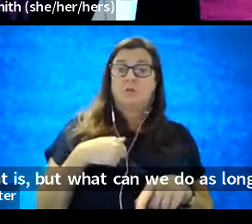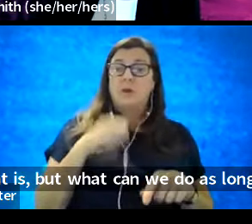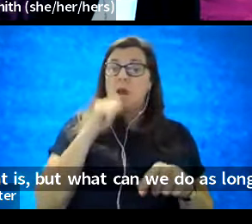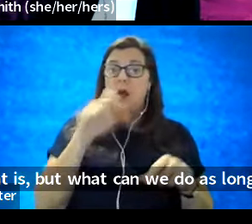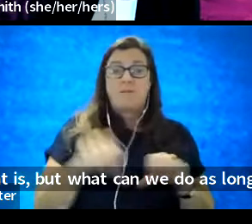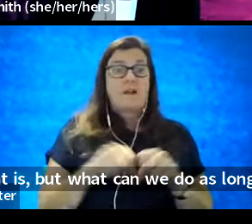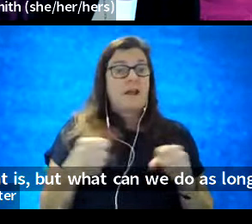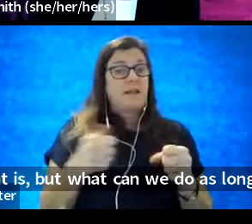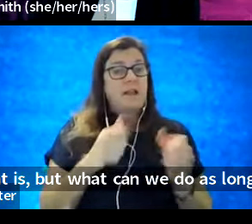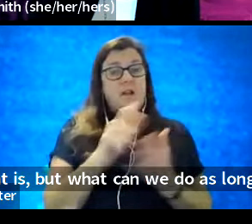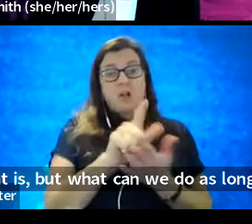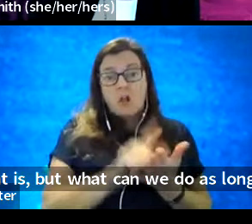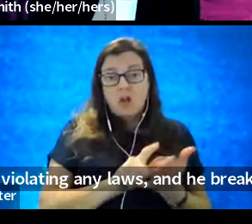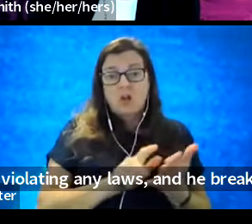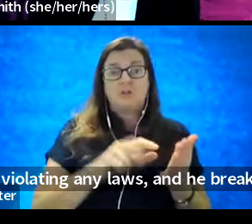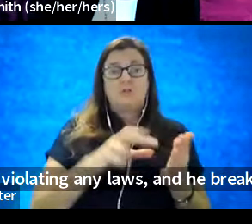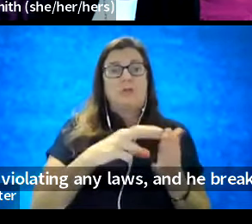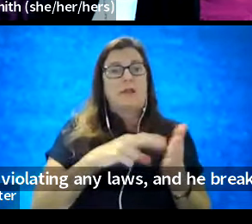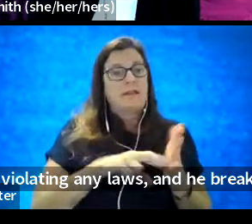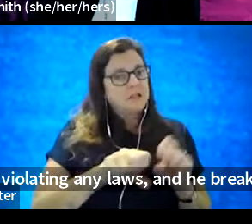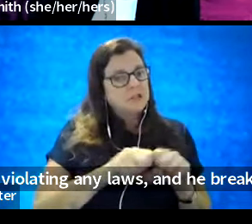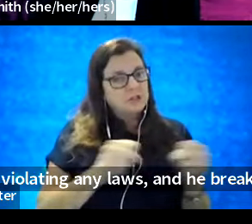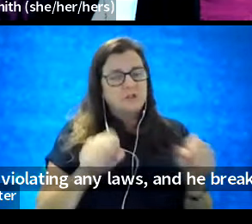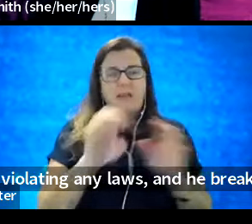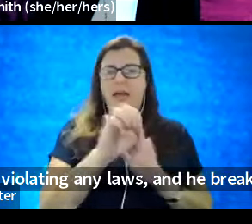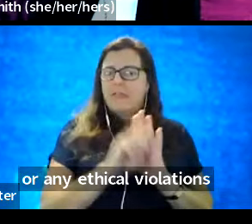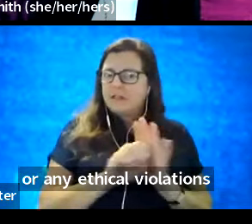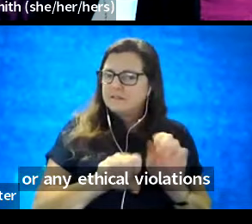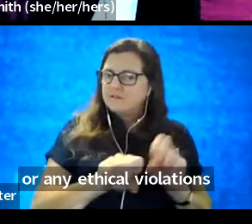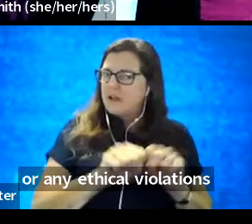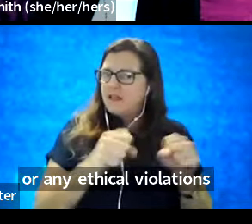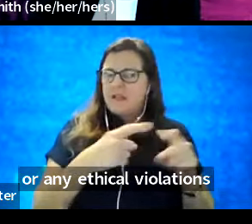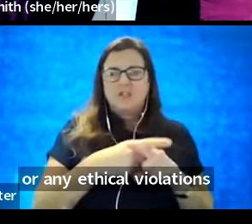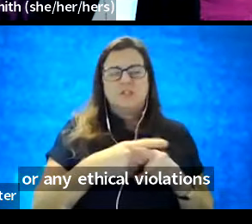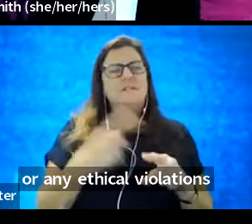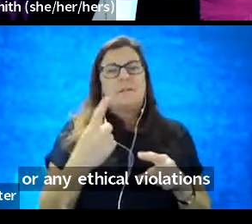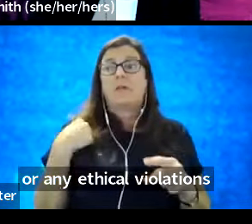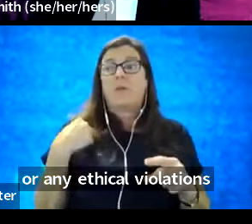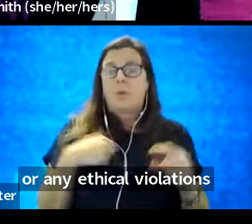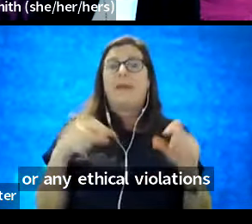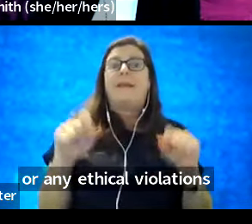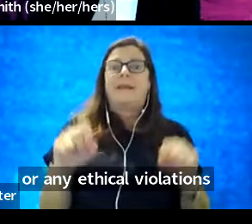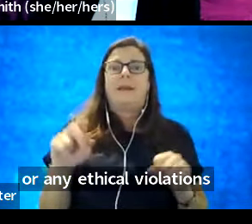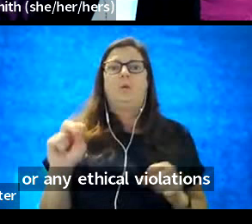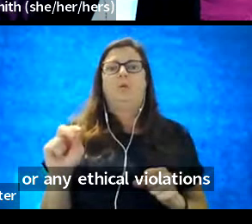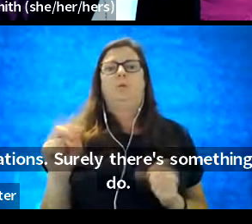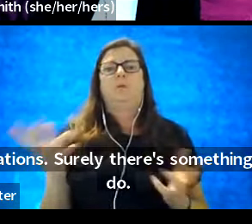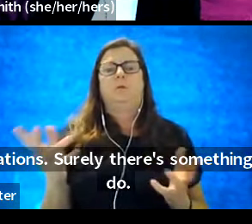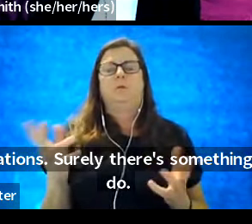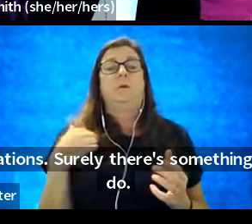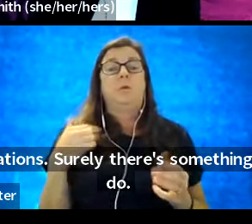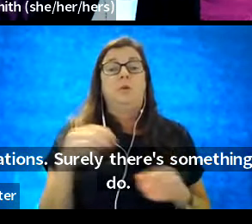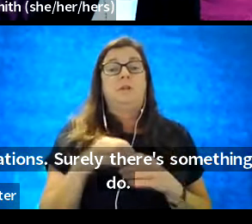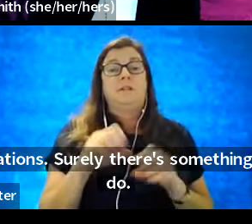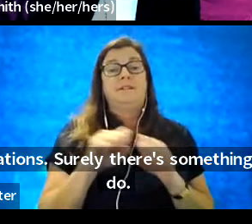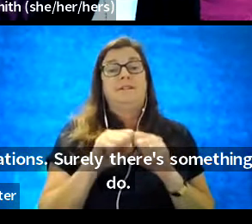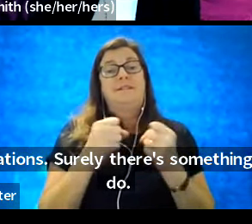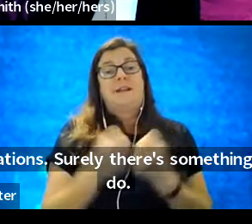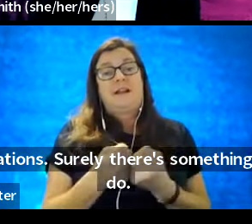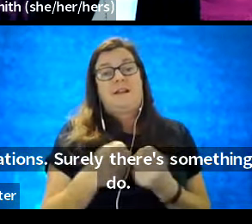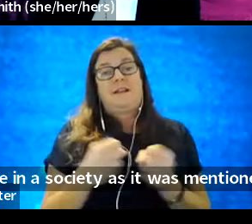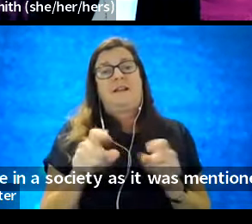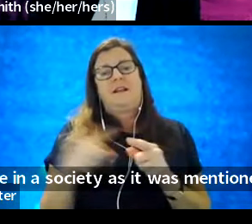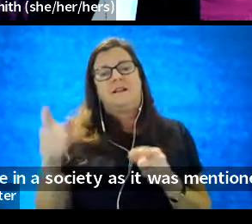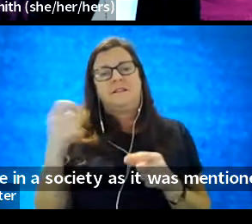any regs, or any ethical violations, surely there's something that we can do. We're in a society, as it was